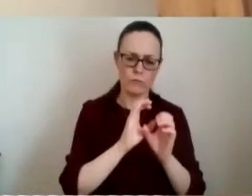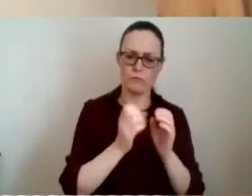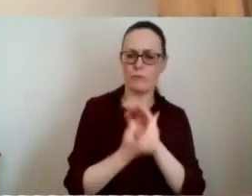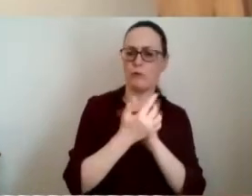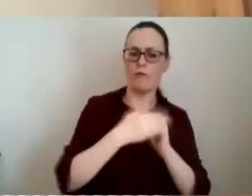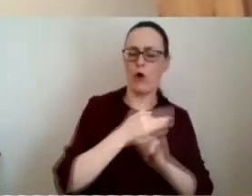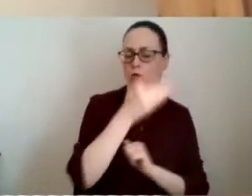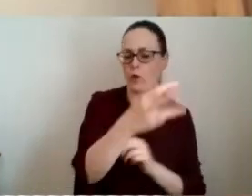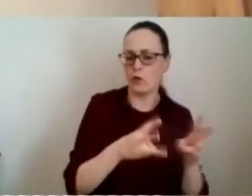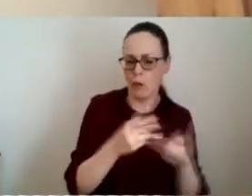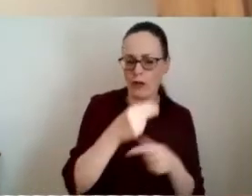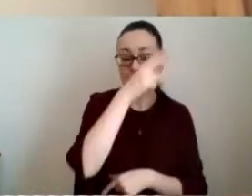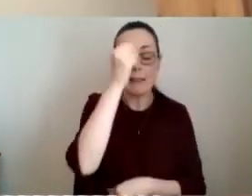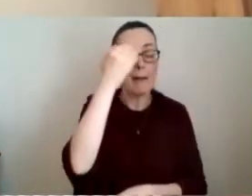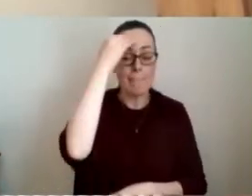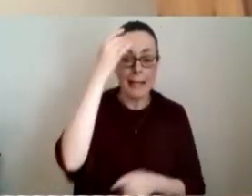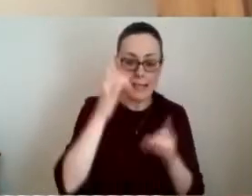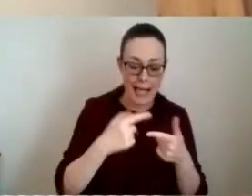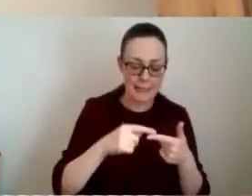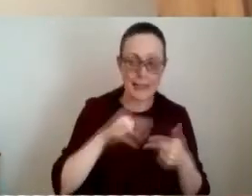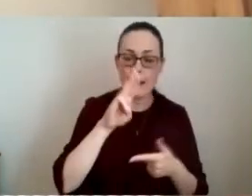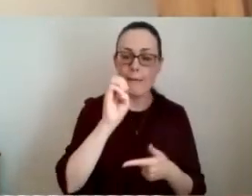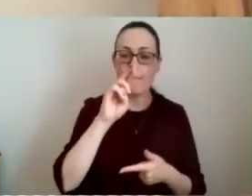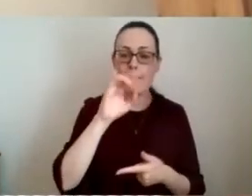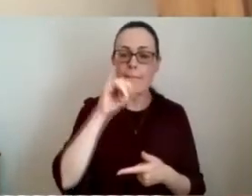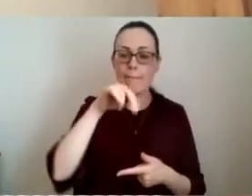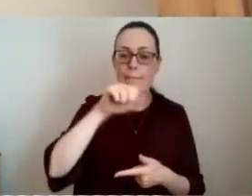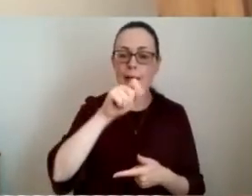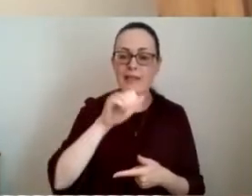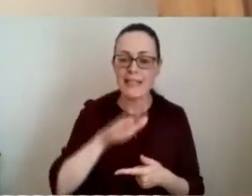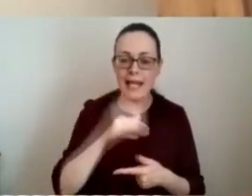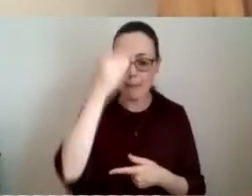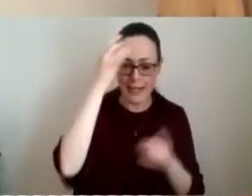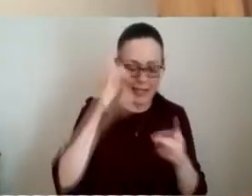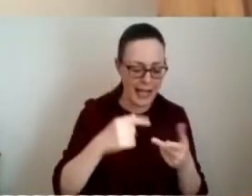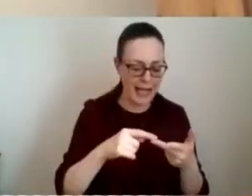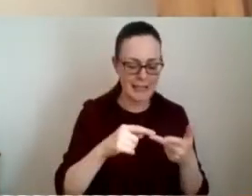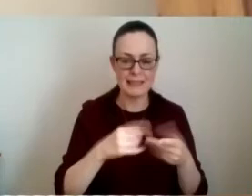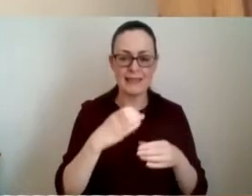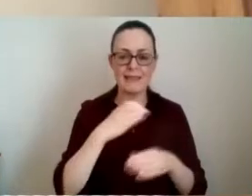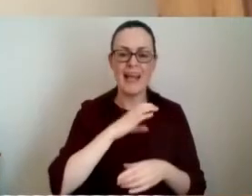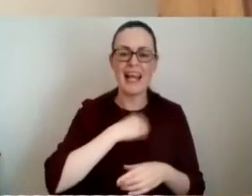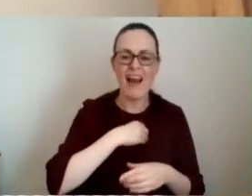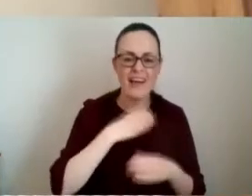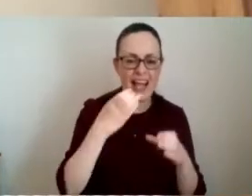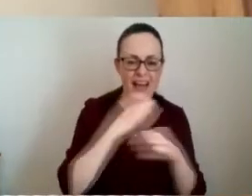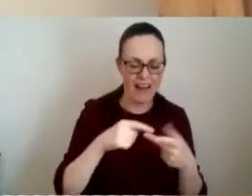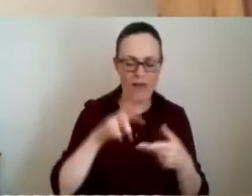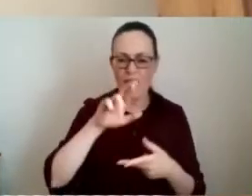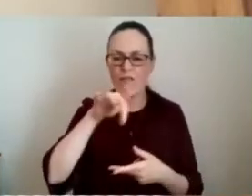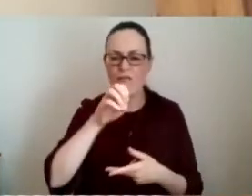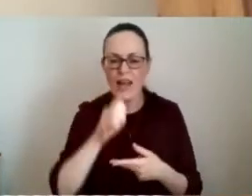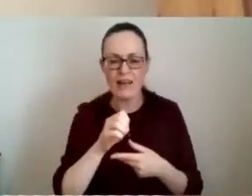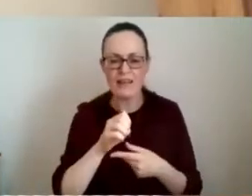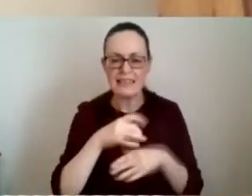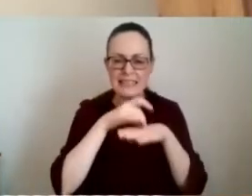such as mental health perinatal mental health dialysis cardiac care rare diseases and a